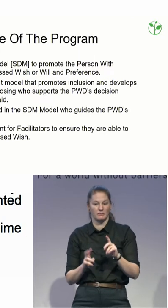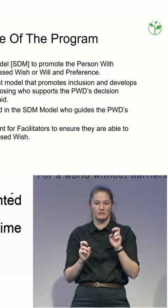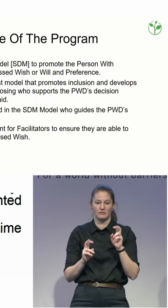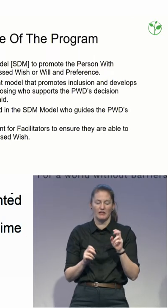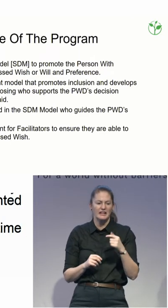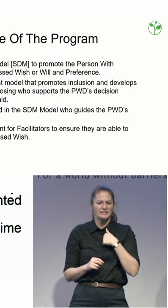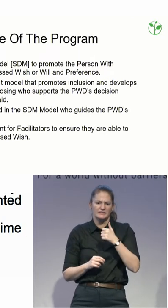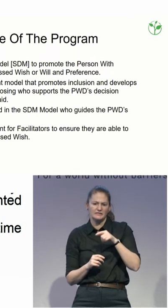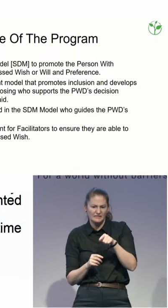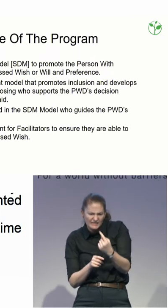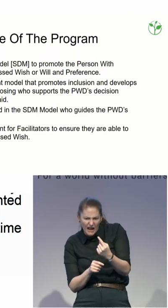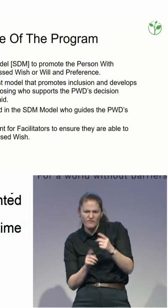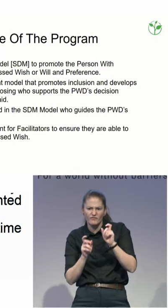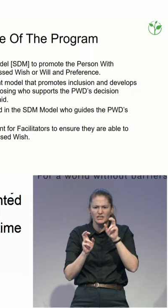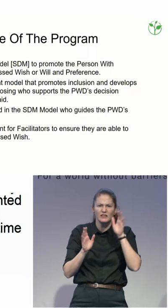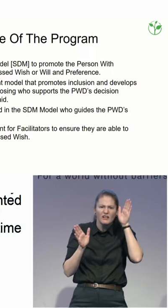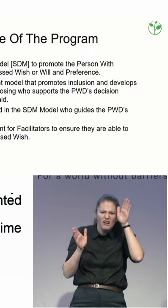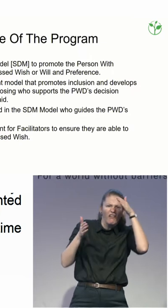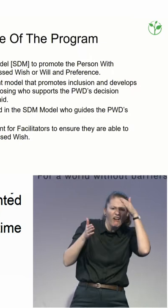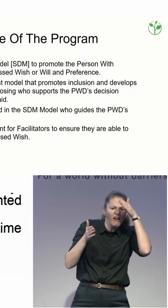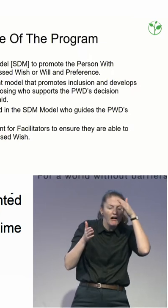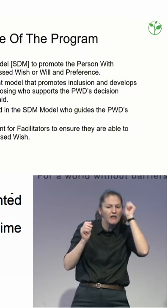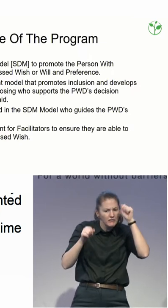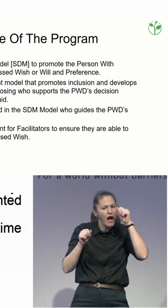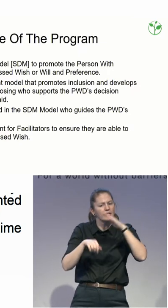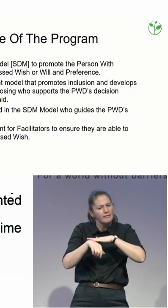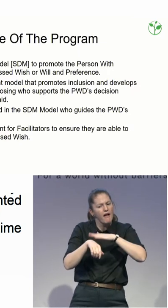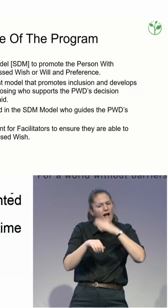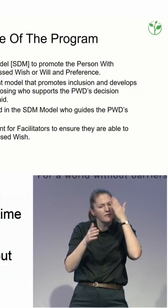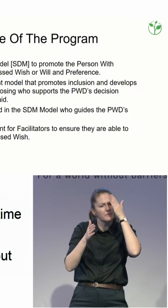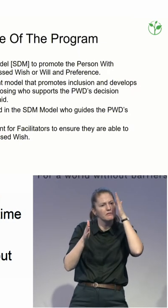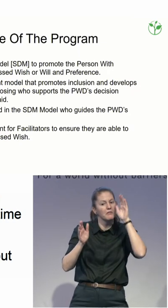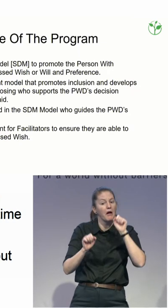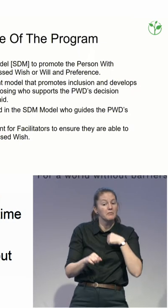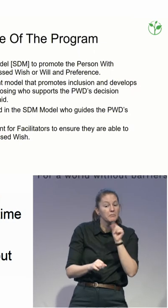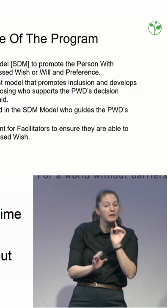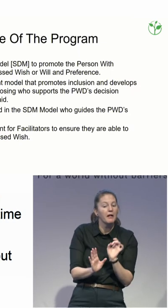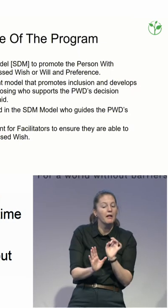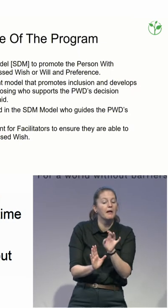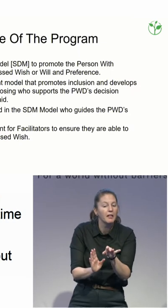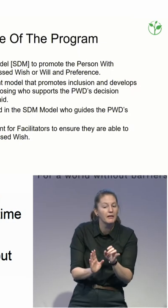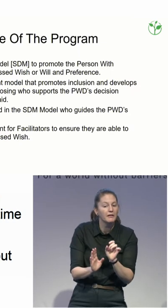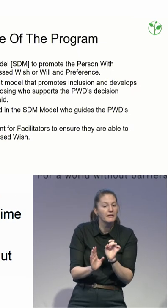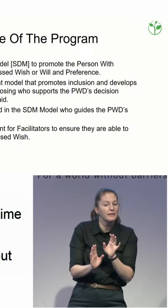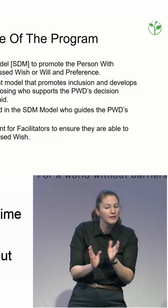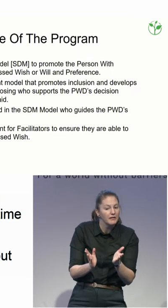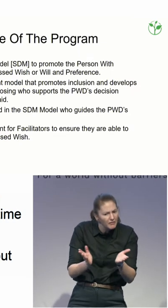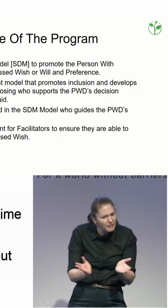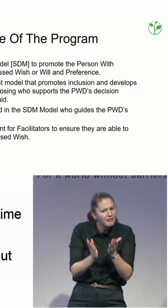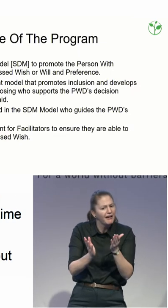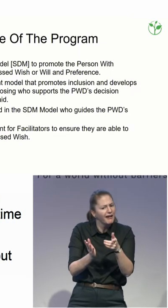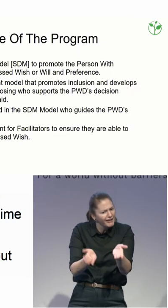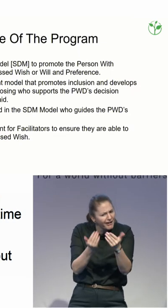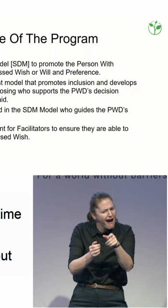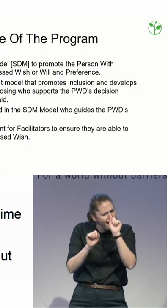possible for just their limited circumstances. So we encourage them to think big, and we've had huge success with